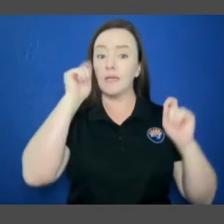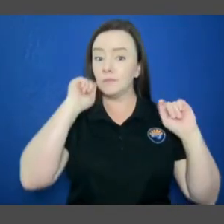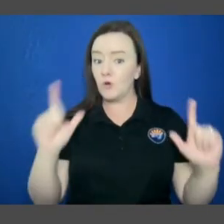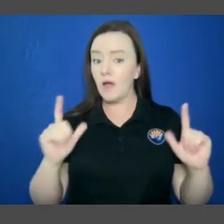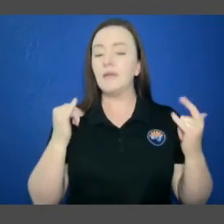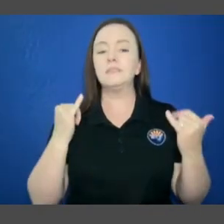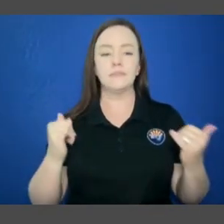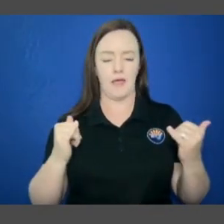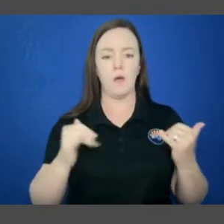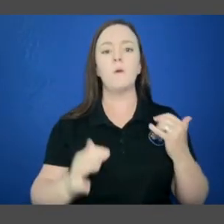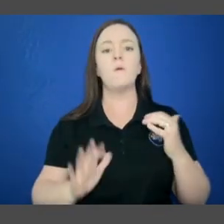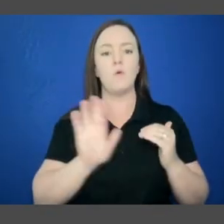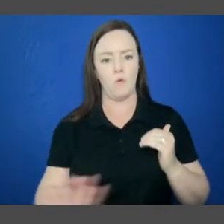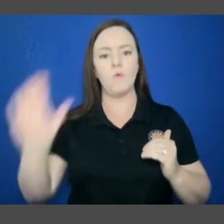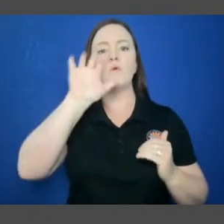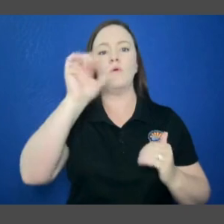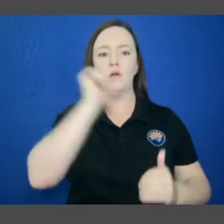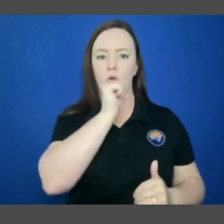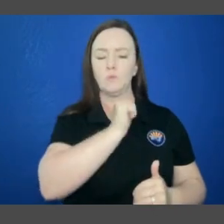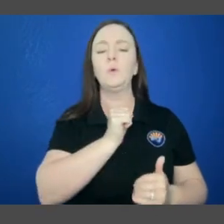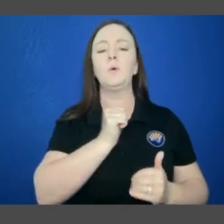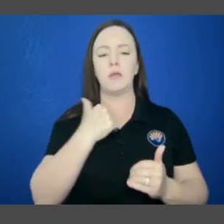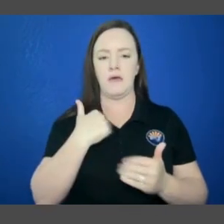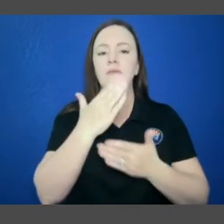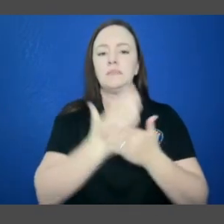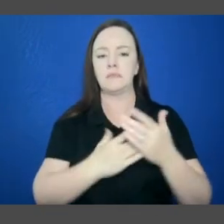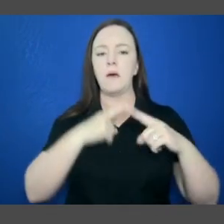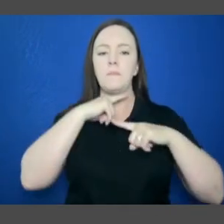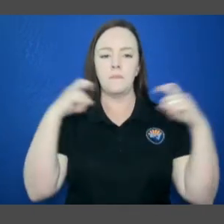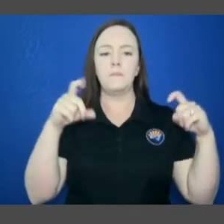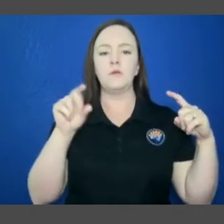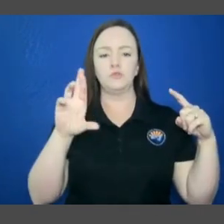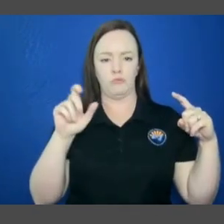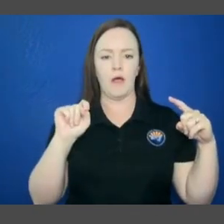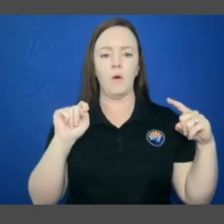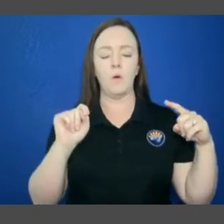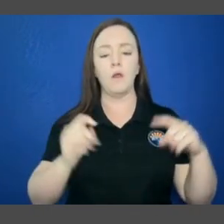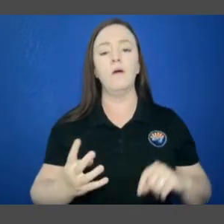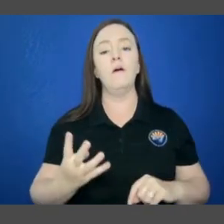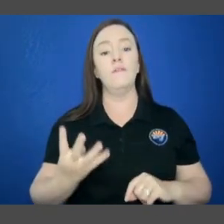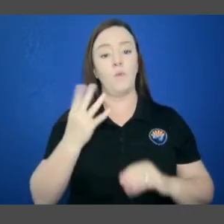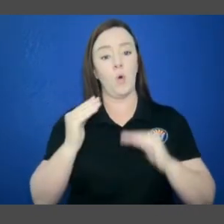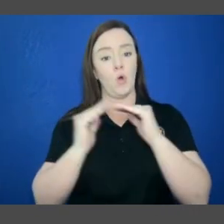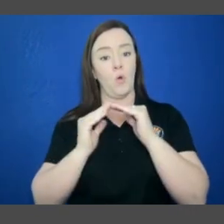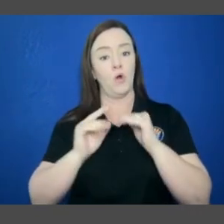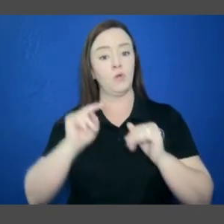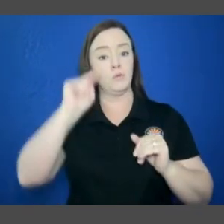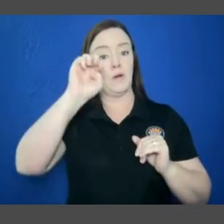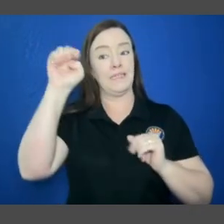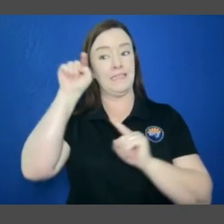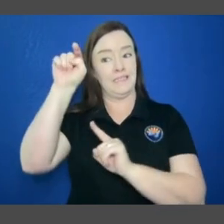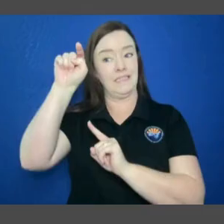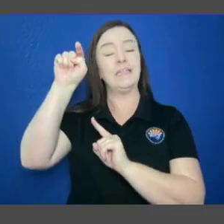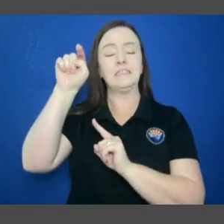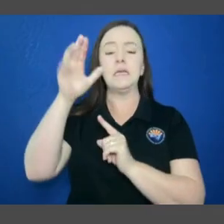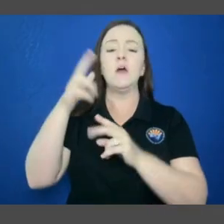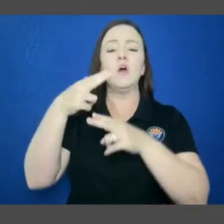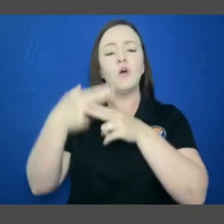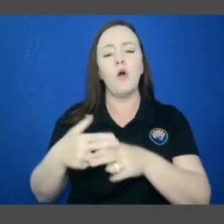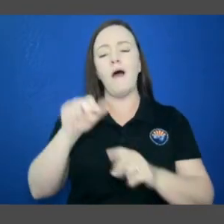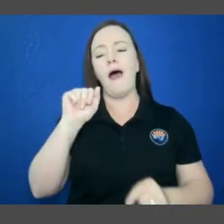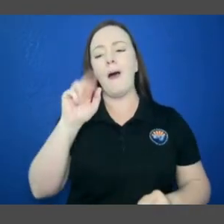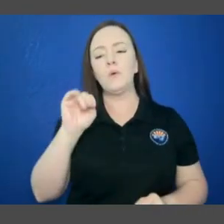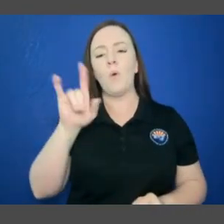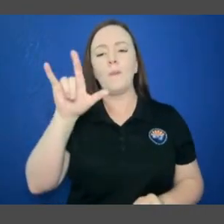Arizona is under some level of drought, with the Four Corners region being the only area landing in the abnormally dry